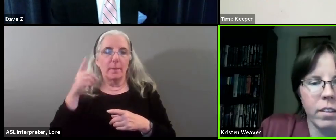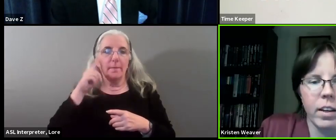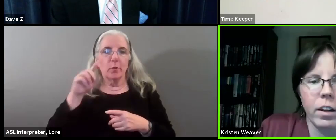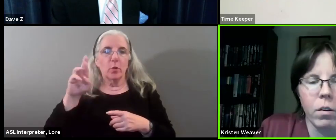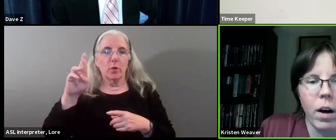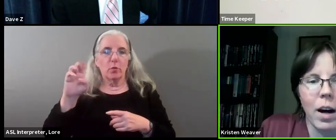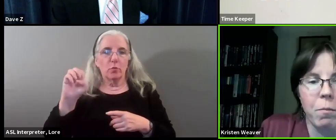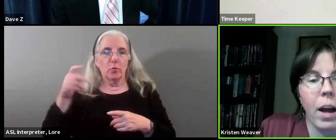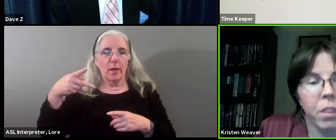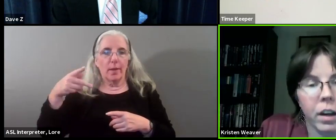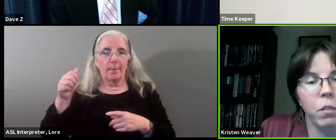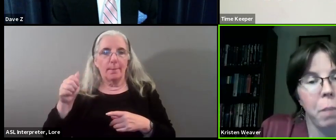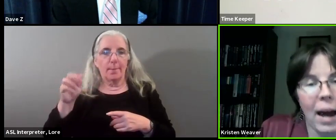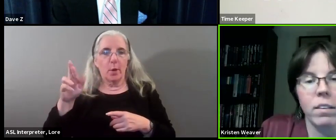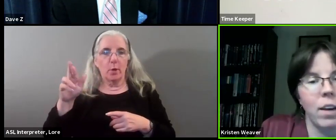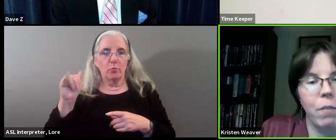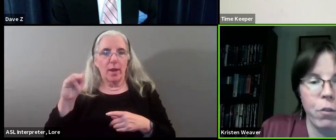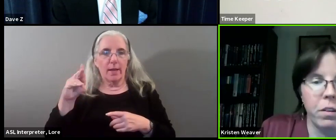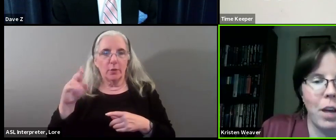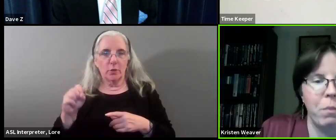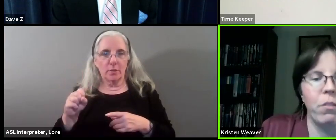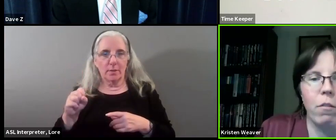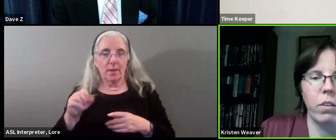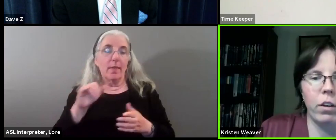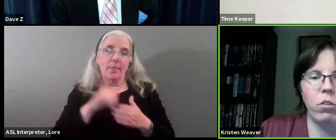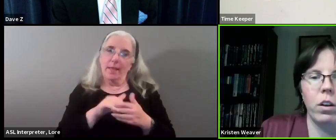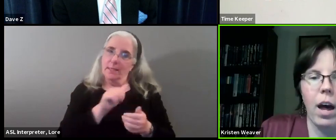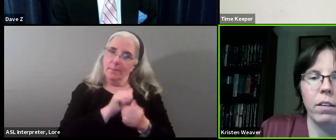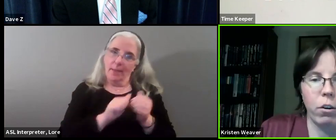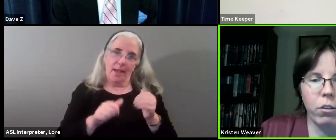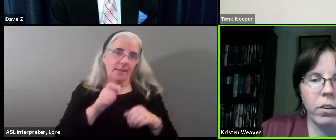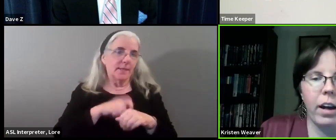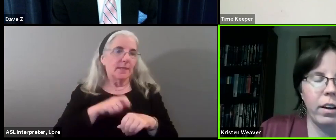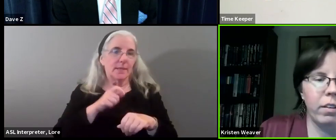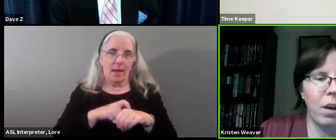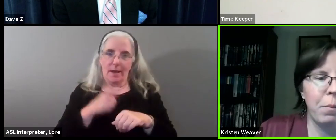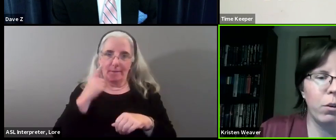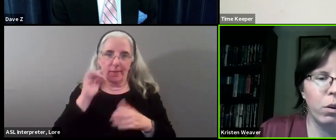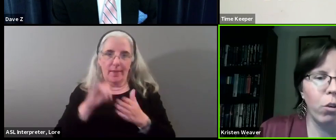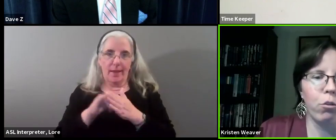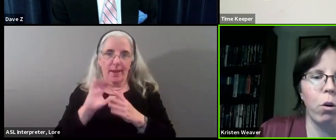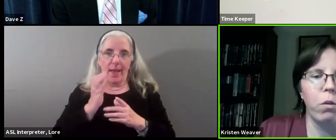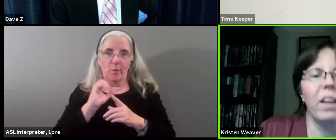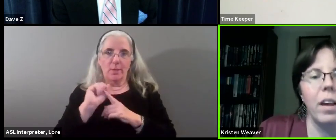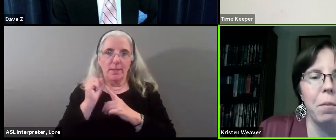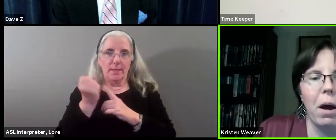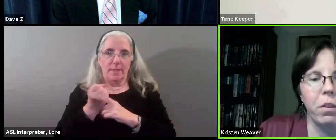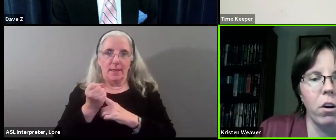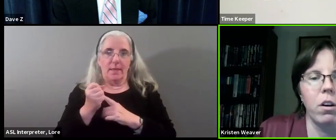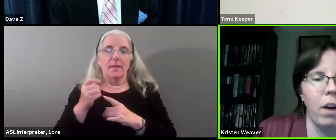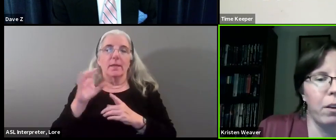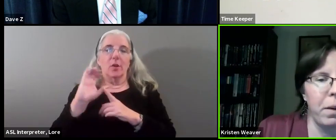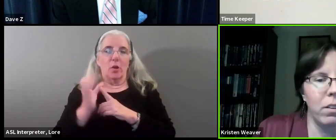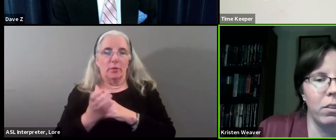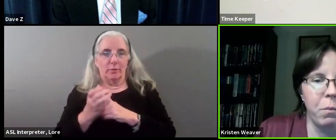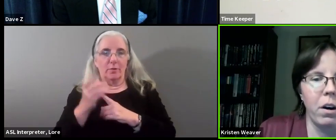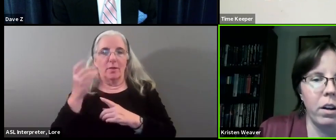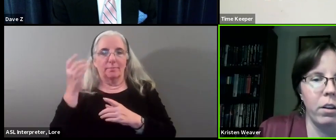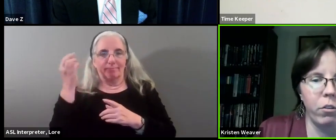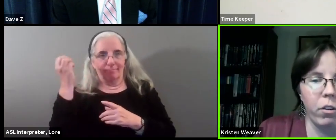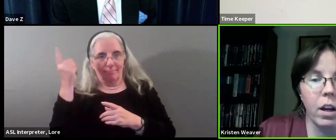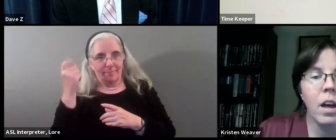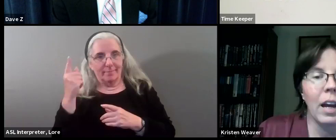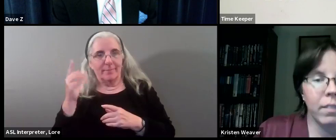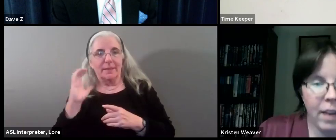Yes. Thank you. Um, I think it's past time for this type of conversation as our society is coming to a cultural reckoning about the darker aspects of